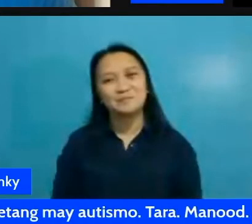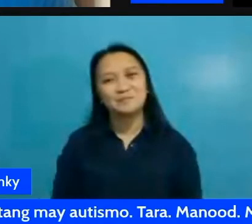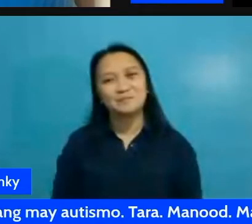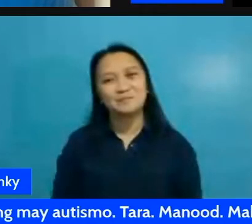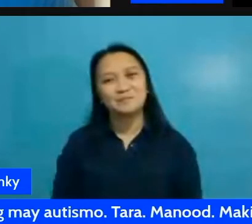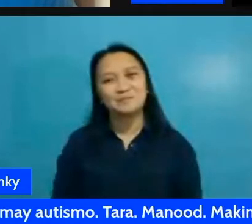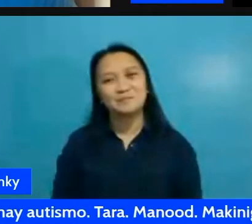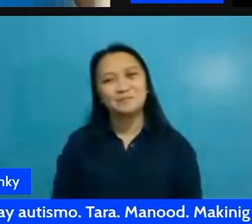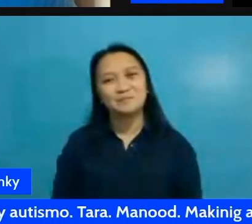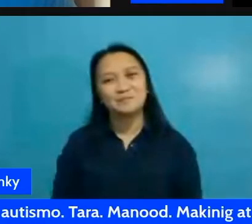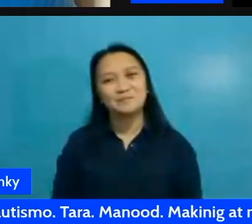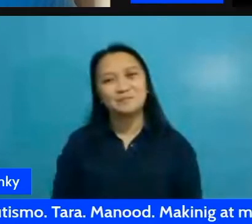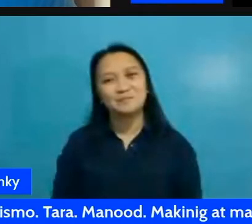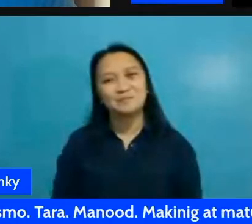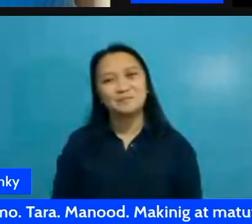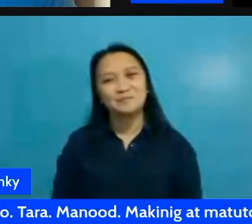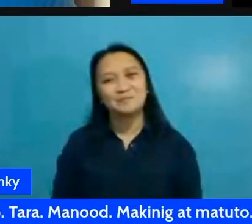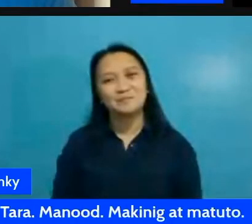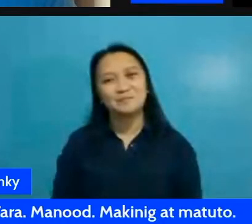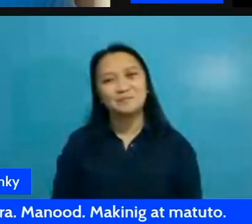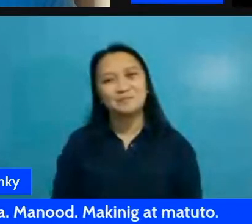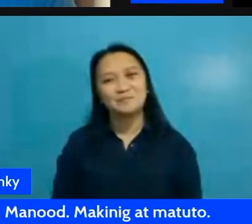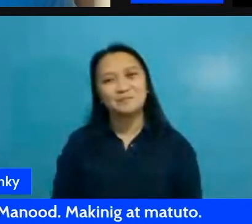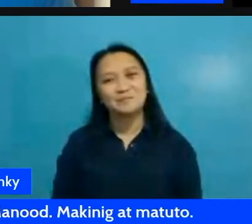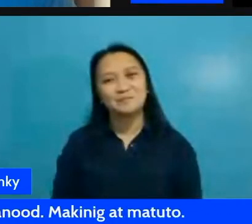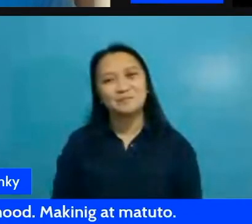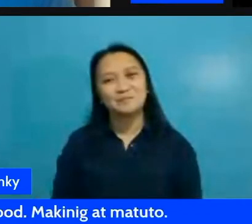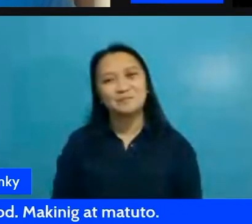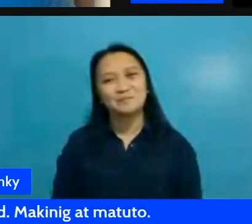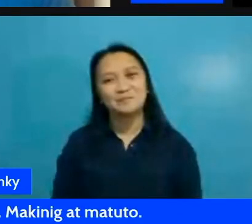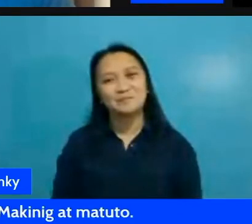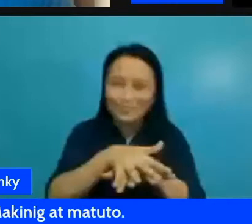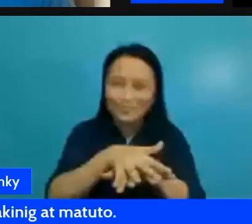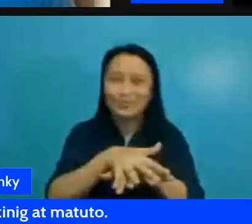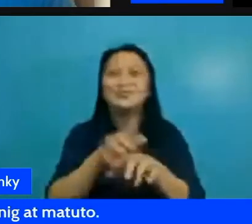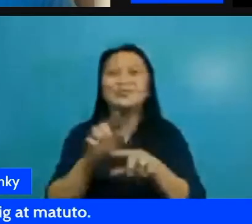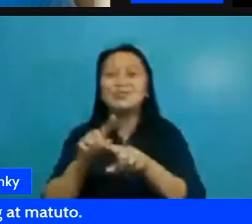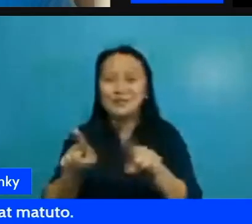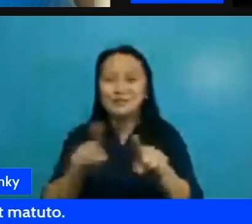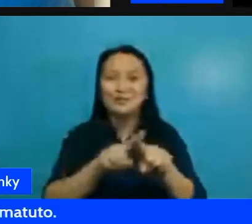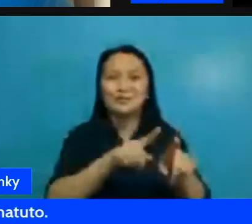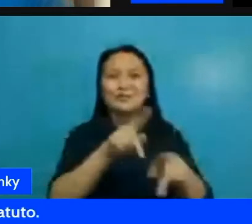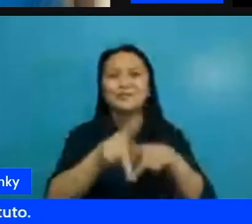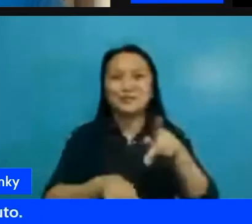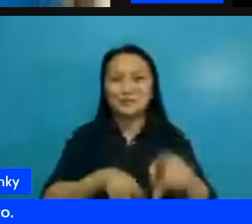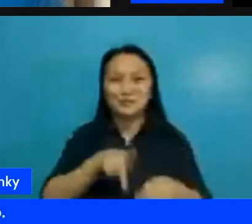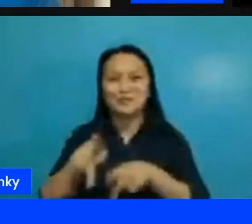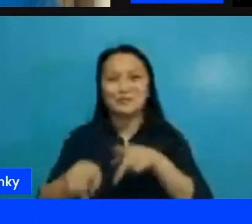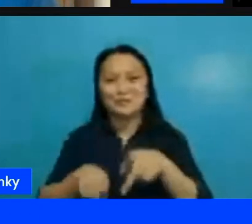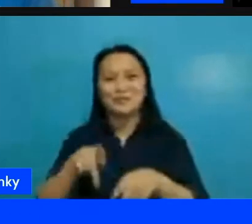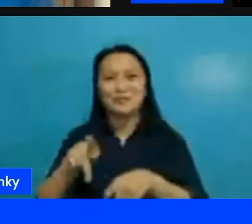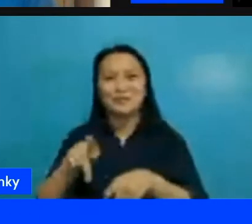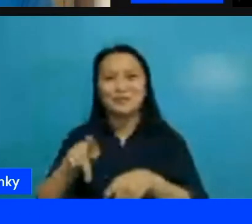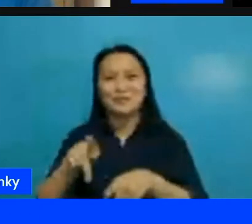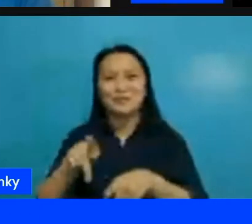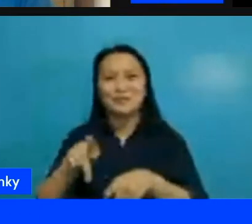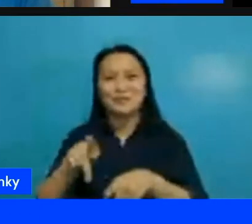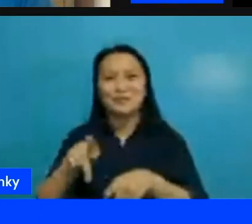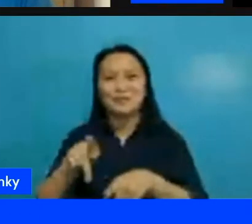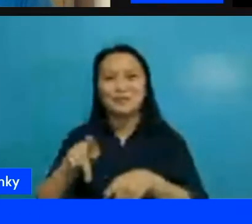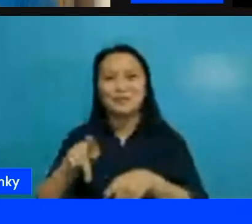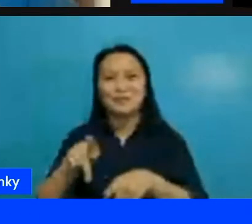sabi nga nang so have a good feel search for cj and i really appreciate that